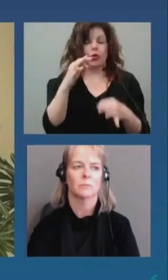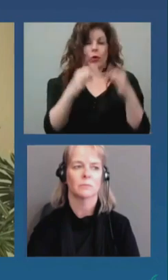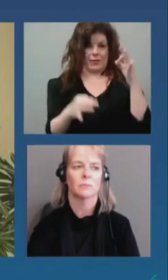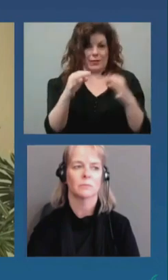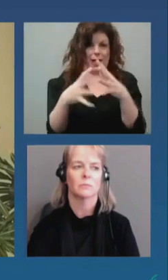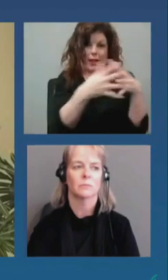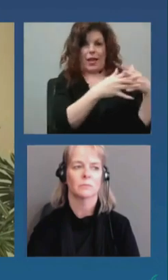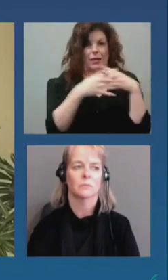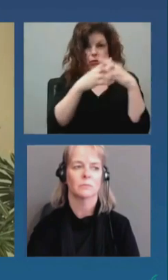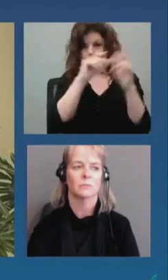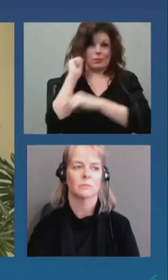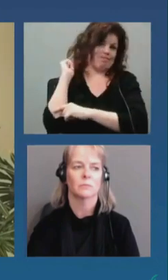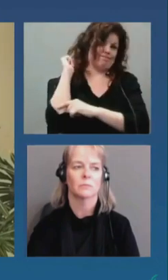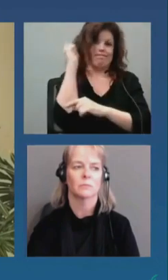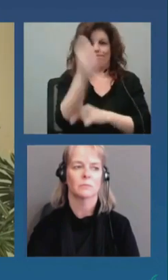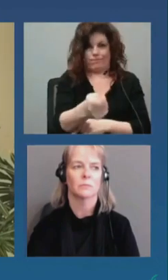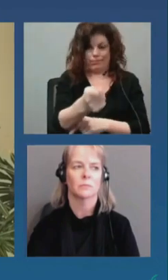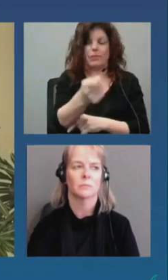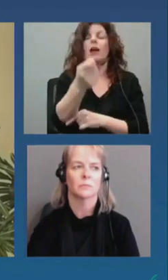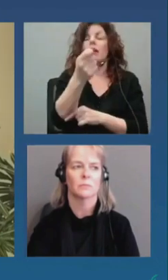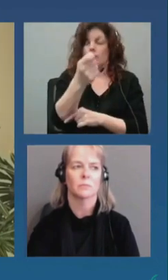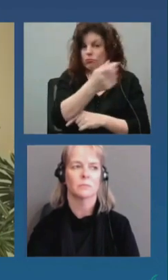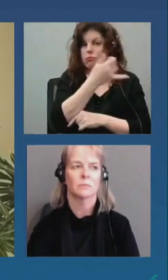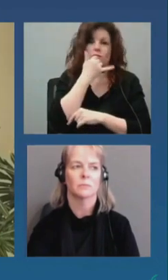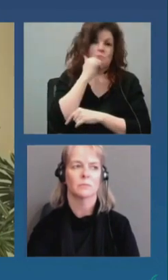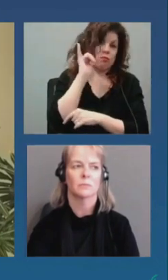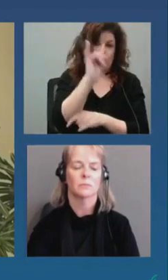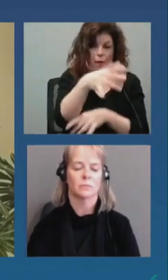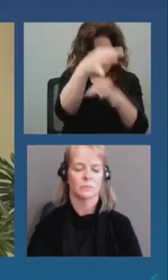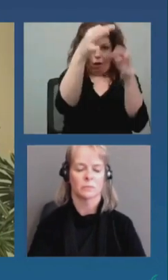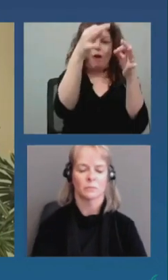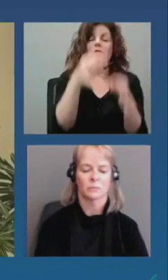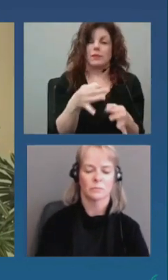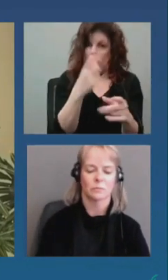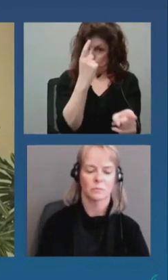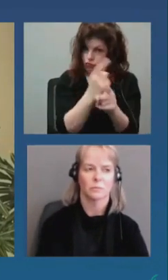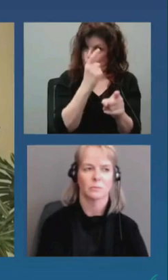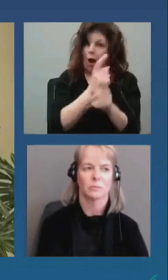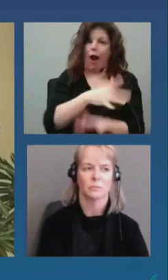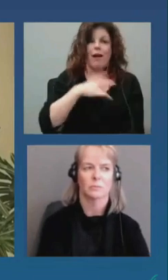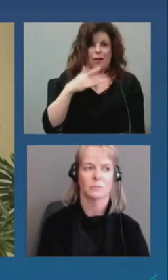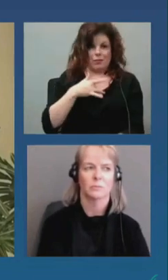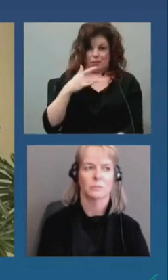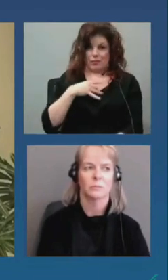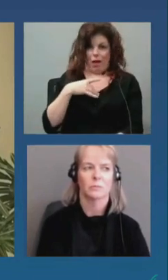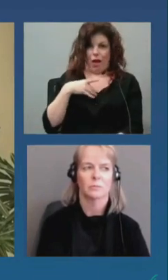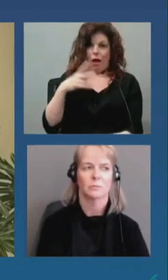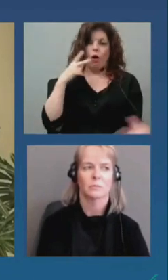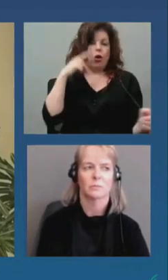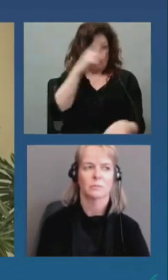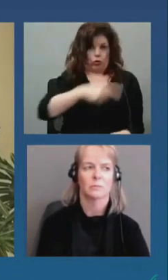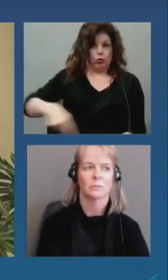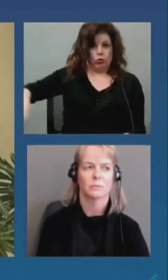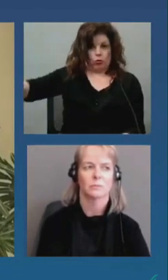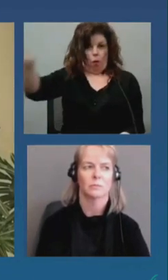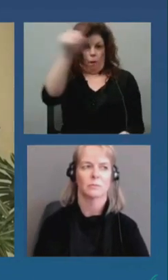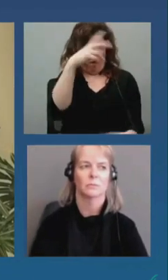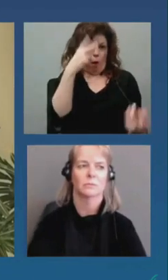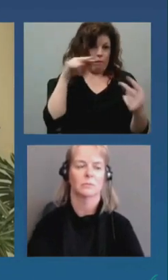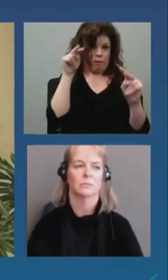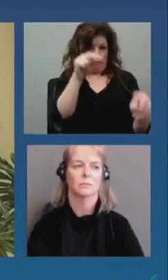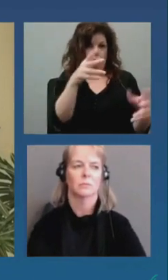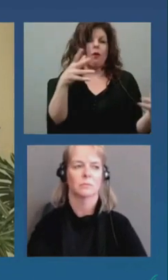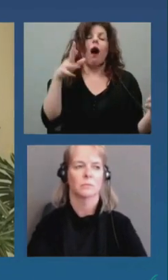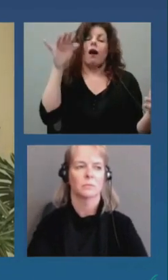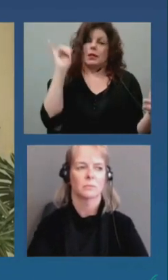'États-Unis. Ça c'est la décision correcte. Tout le monde a vu de vidéo et c'est